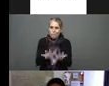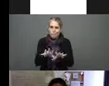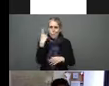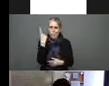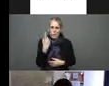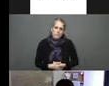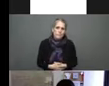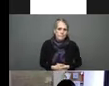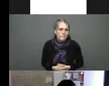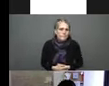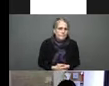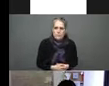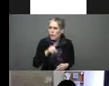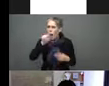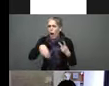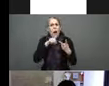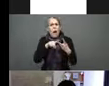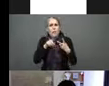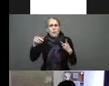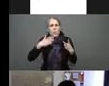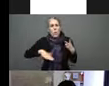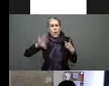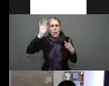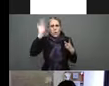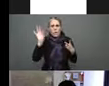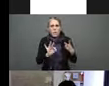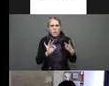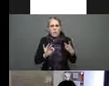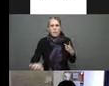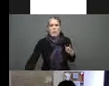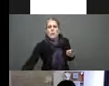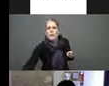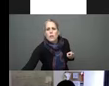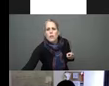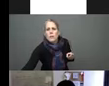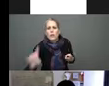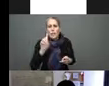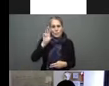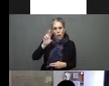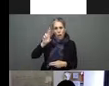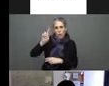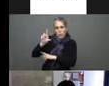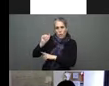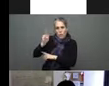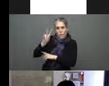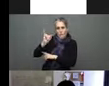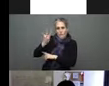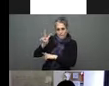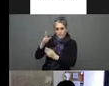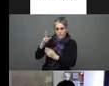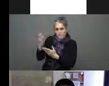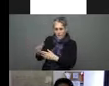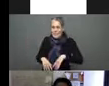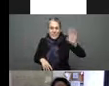Okay. I think we have one more question by Dr. Raviv. can unmute yourself and go ahead. Okay. Hi, Monica.